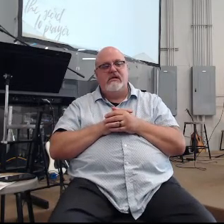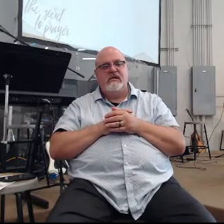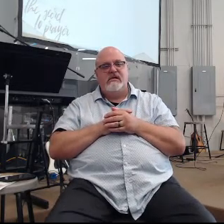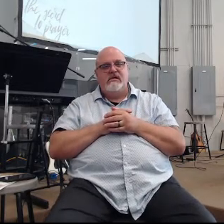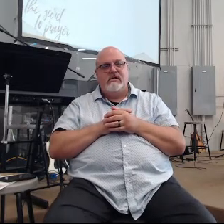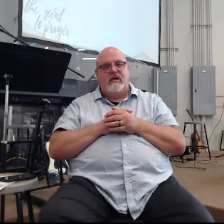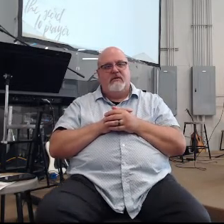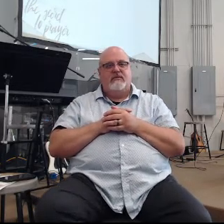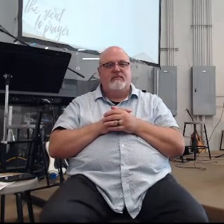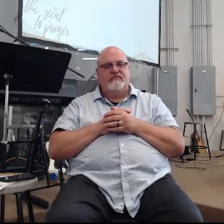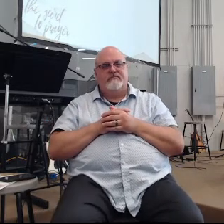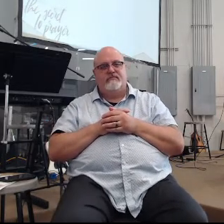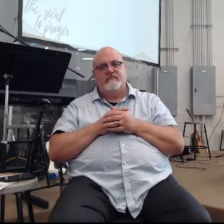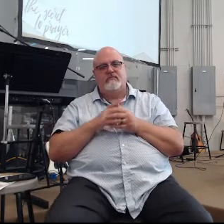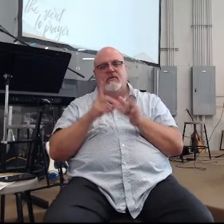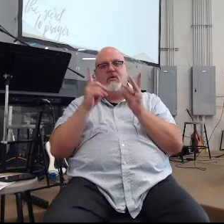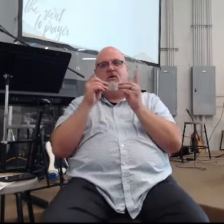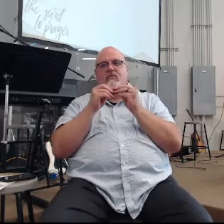one more